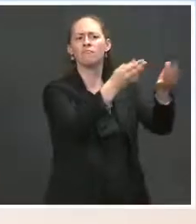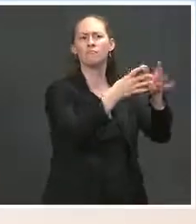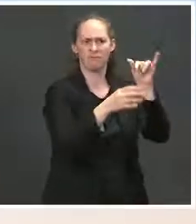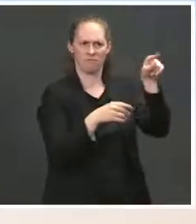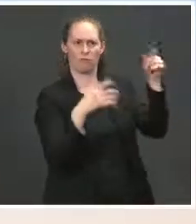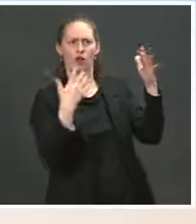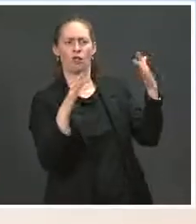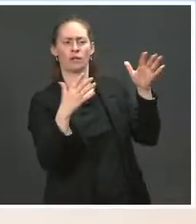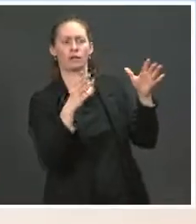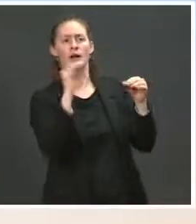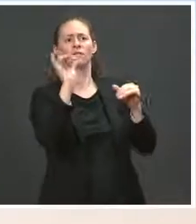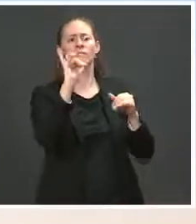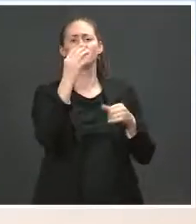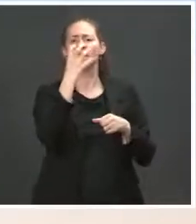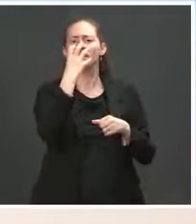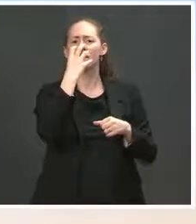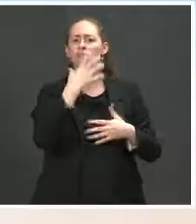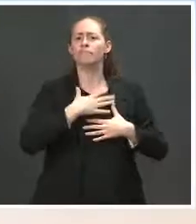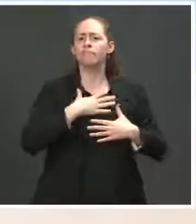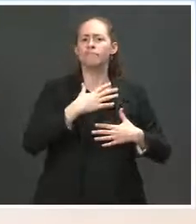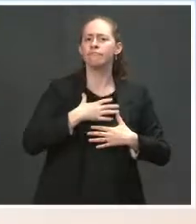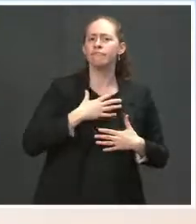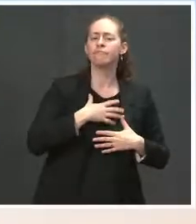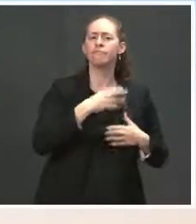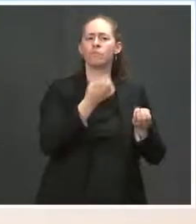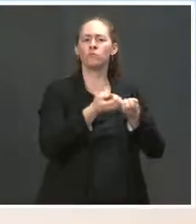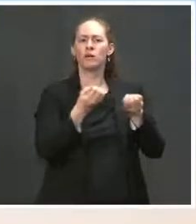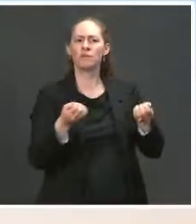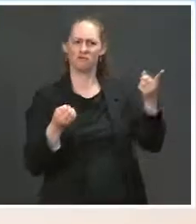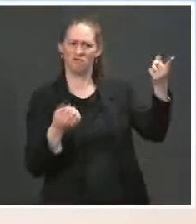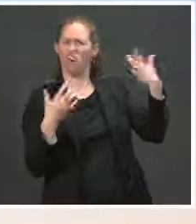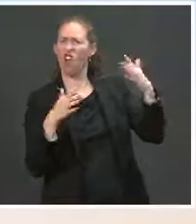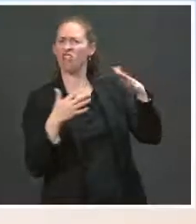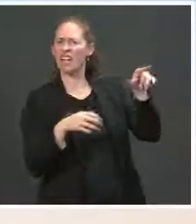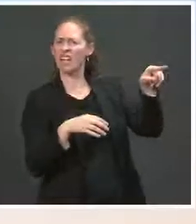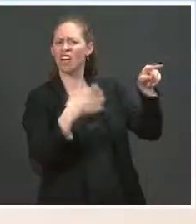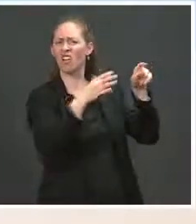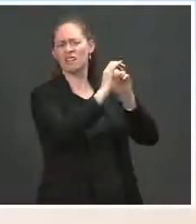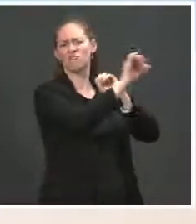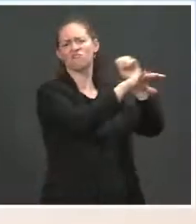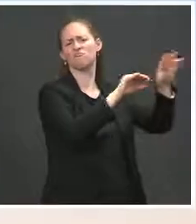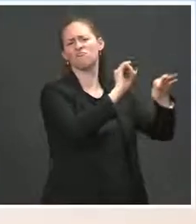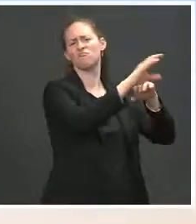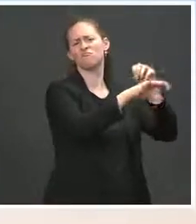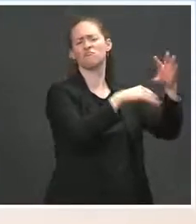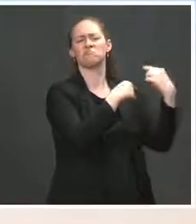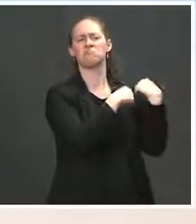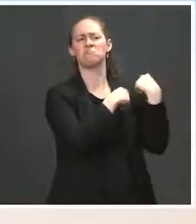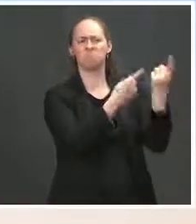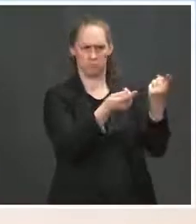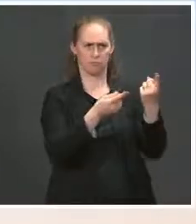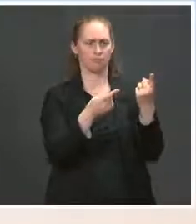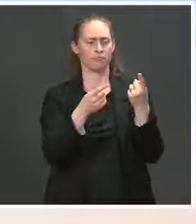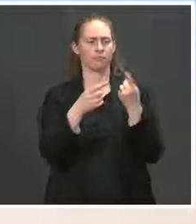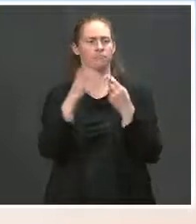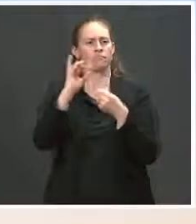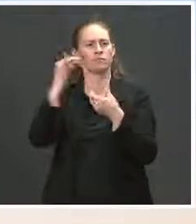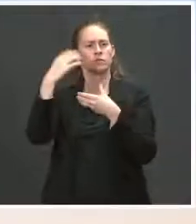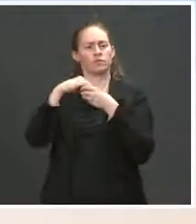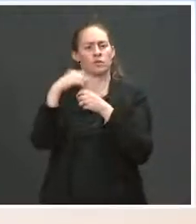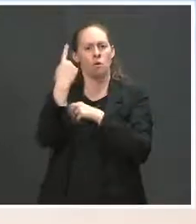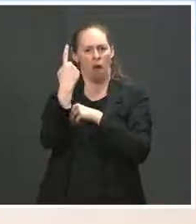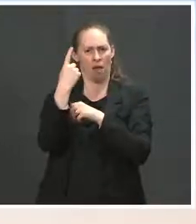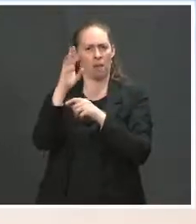part of our effort over the course of time, including $1.4 billion in health assistance to India to help them